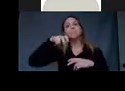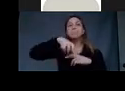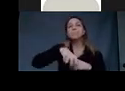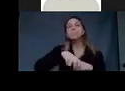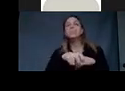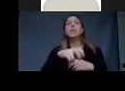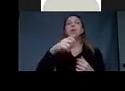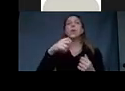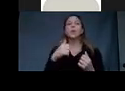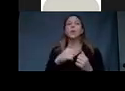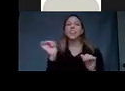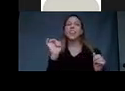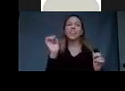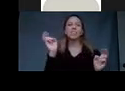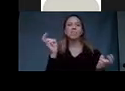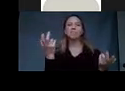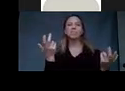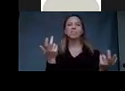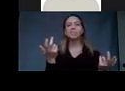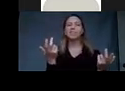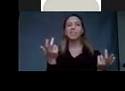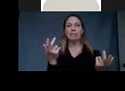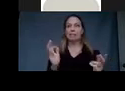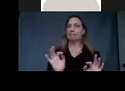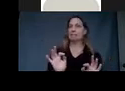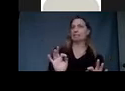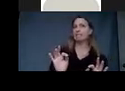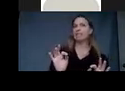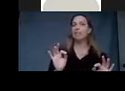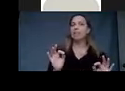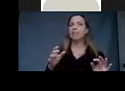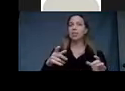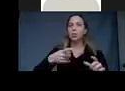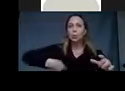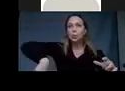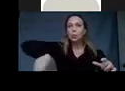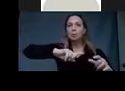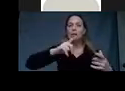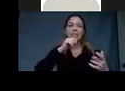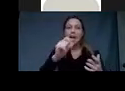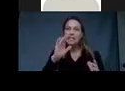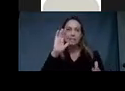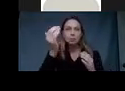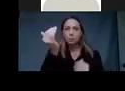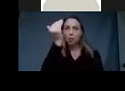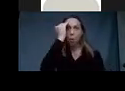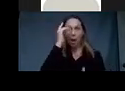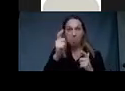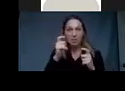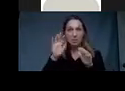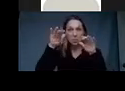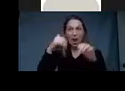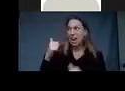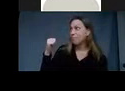kind of vulnerable little flotation device. She doesn't seem to be aware of this looming wave